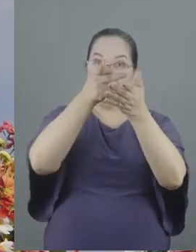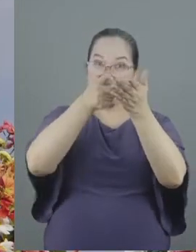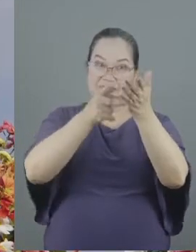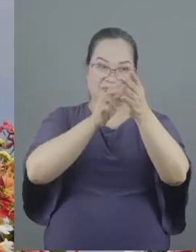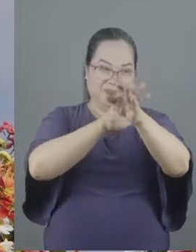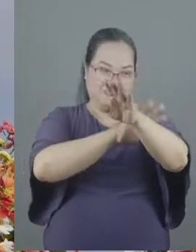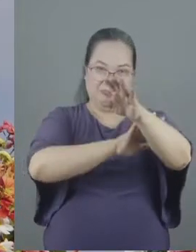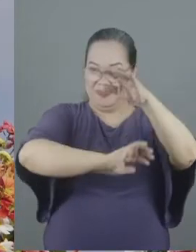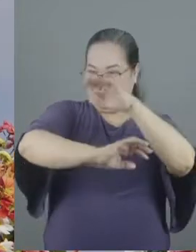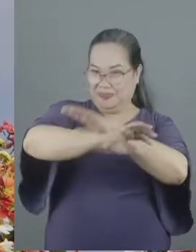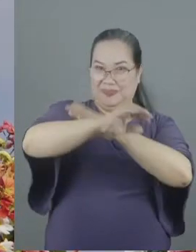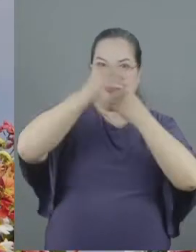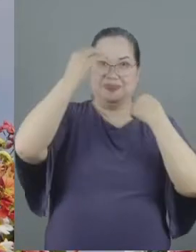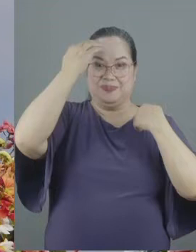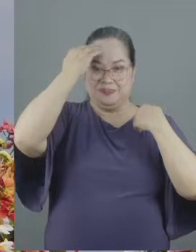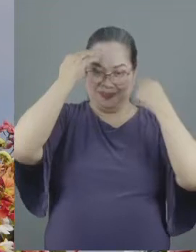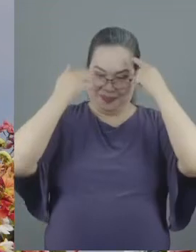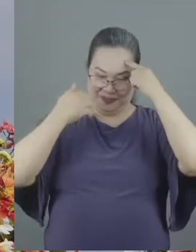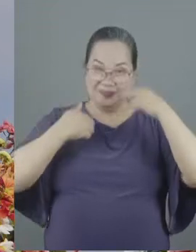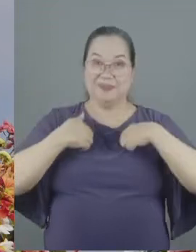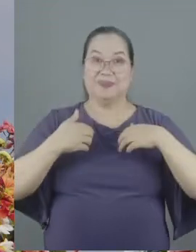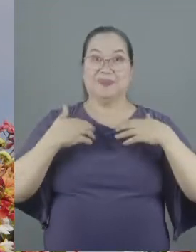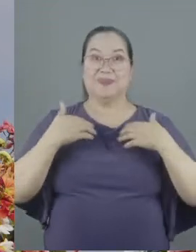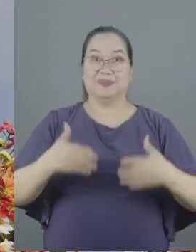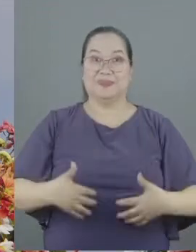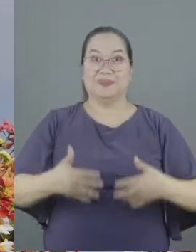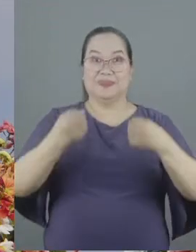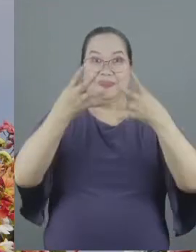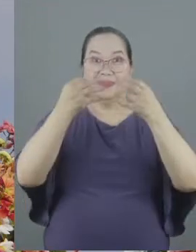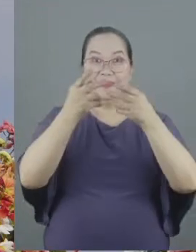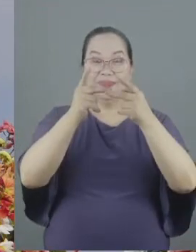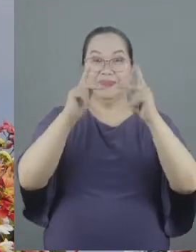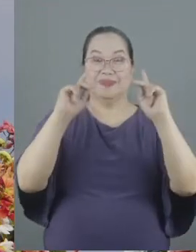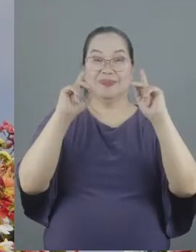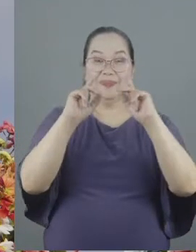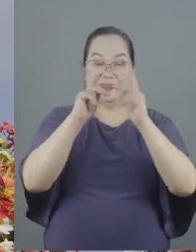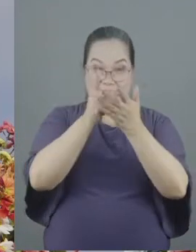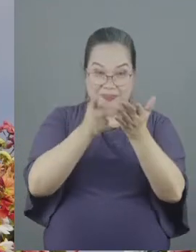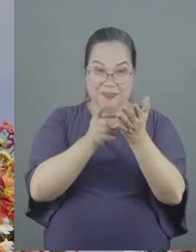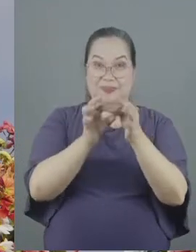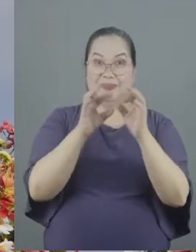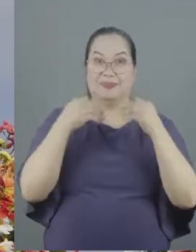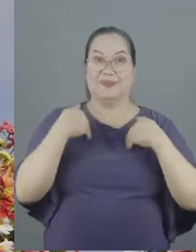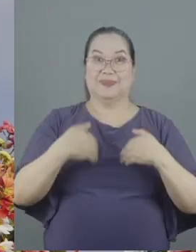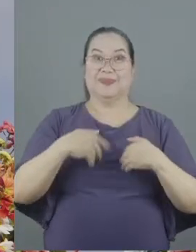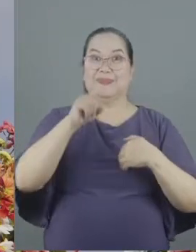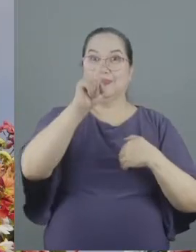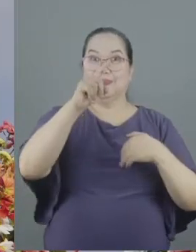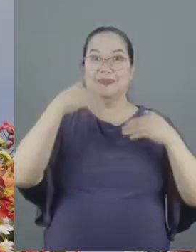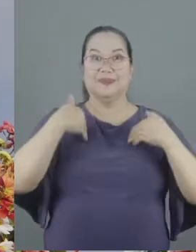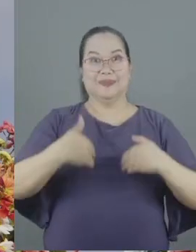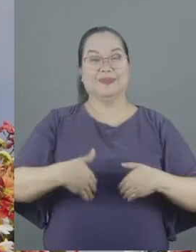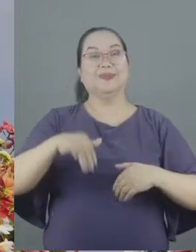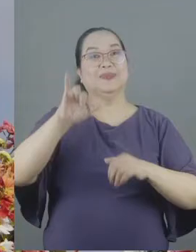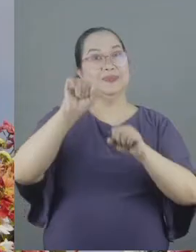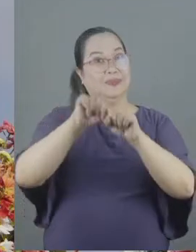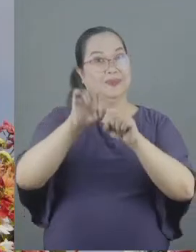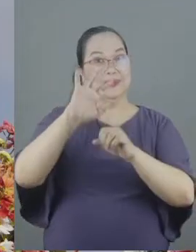all the members of the body though many are one body so it is with Christ